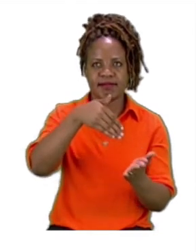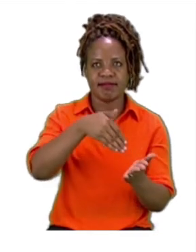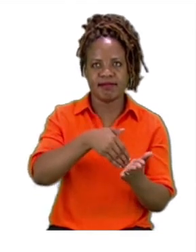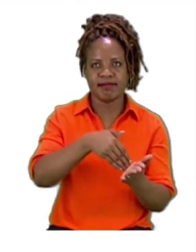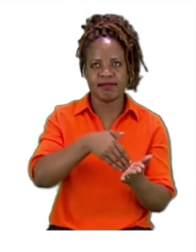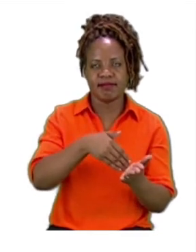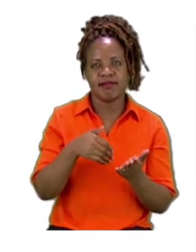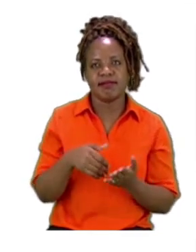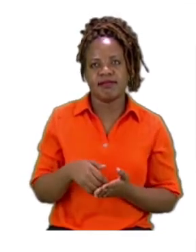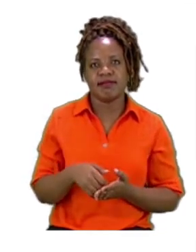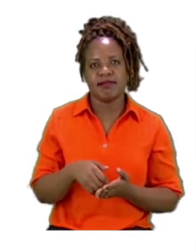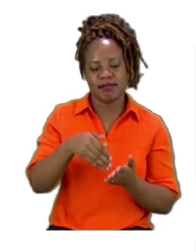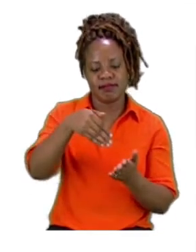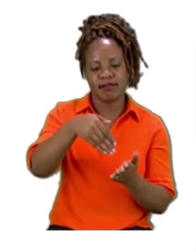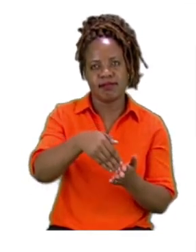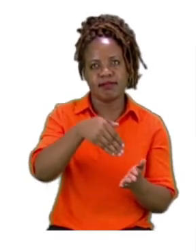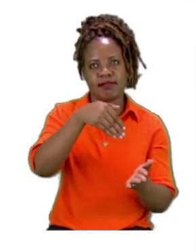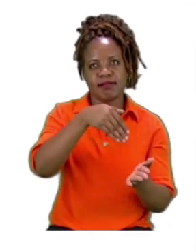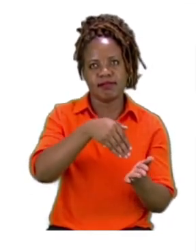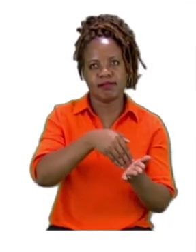arrived, arrived,